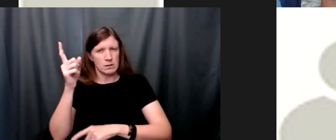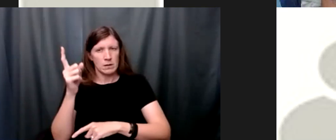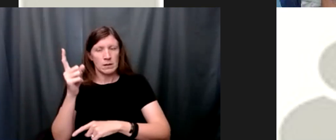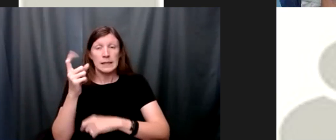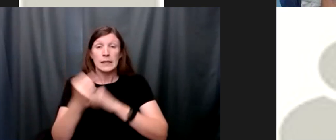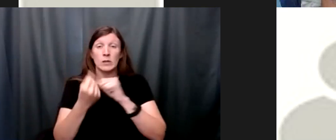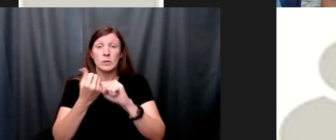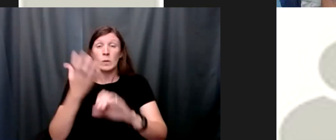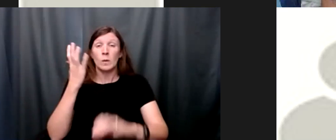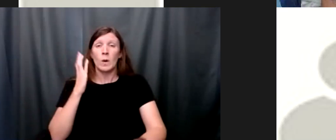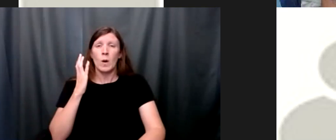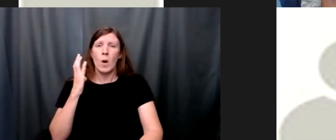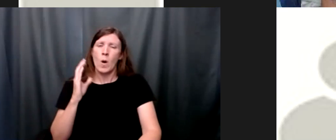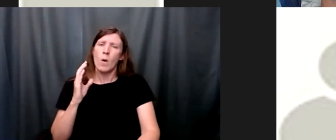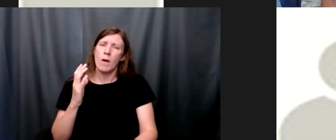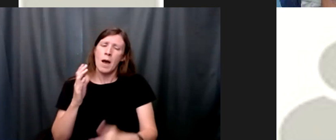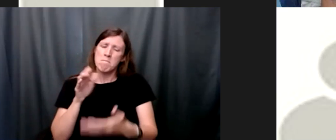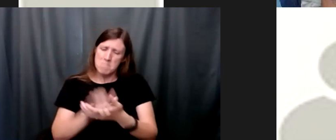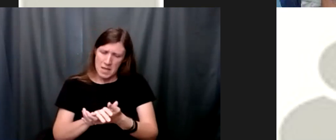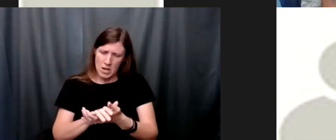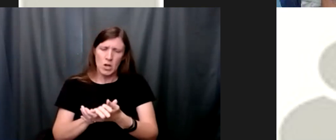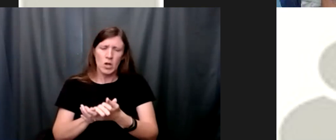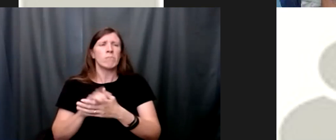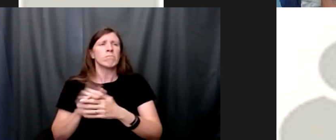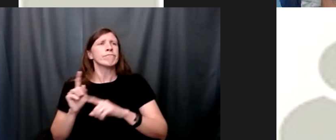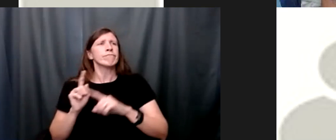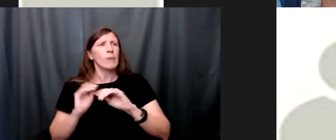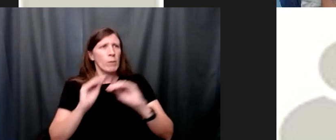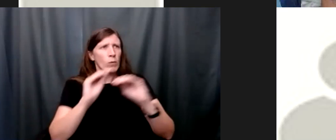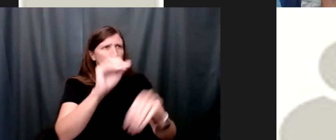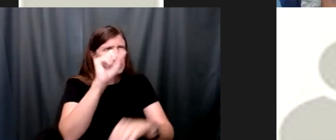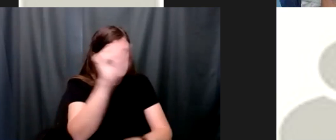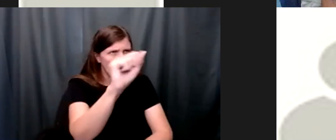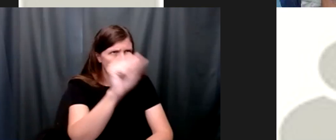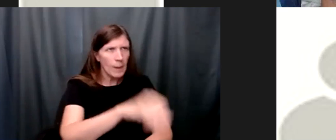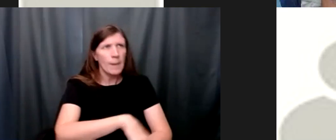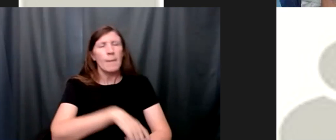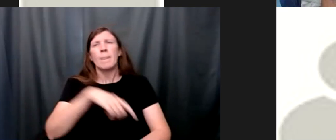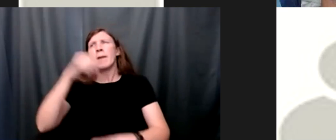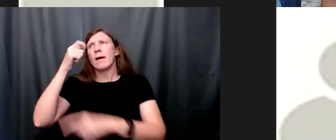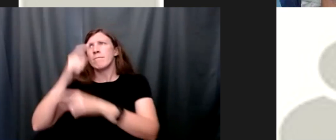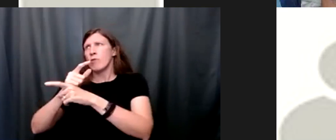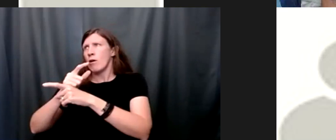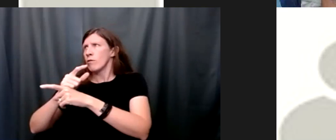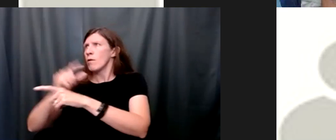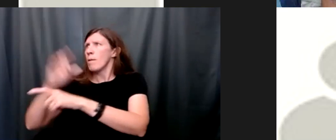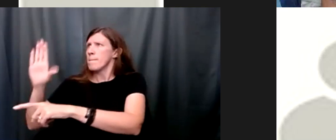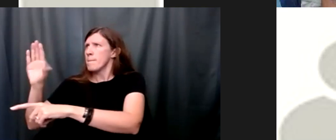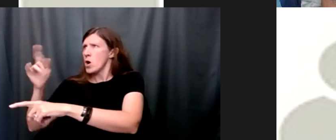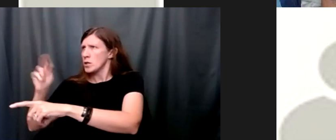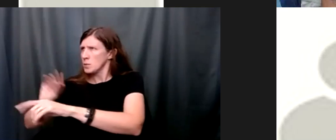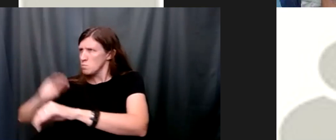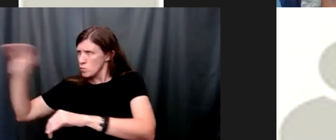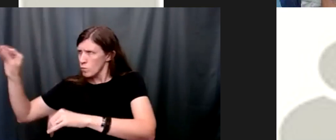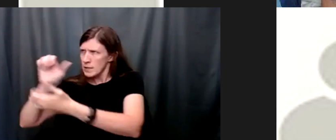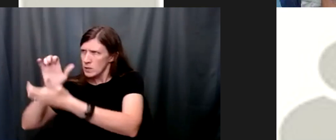i moved to seattle with my wife my brother got married he moved to boston with his wife and so my mom was left here in texas without us and i remember